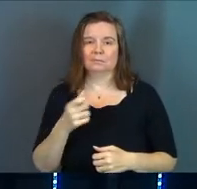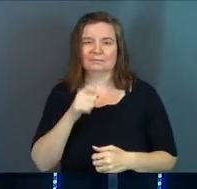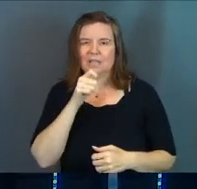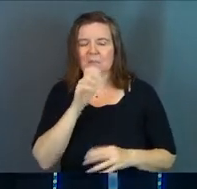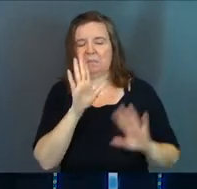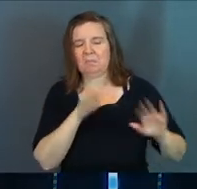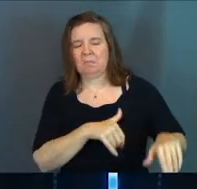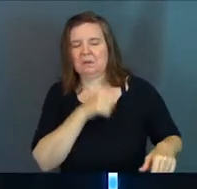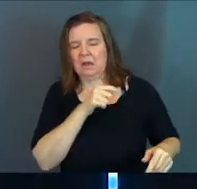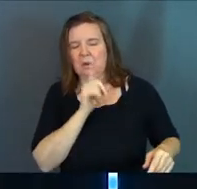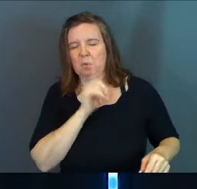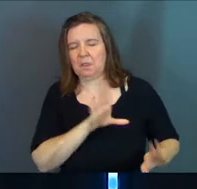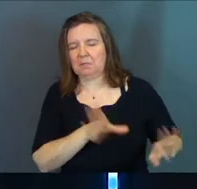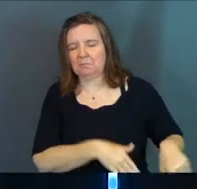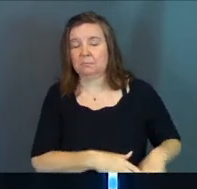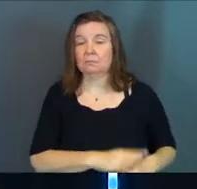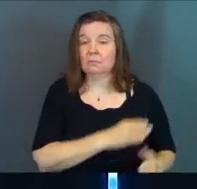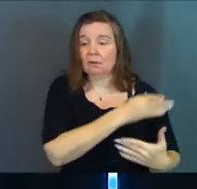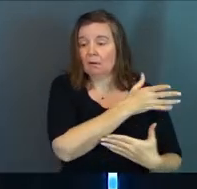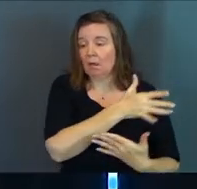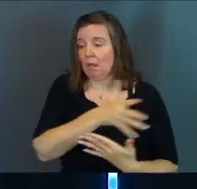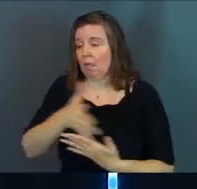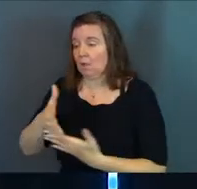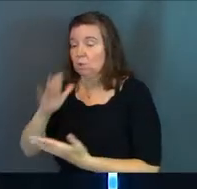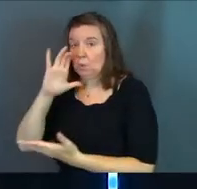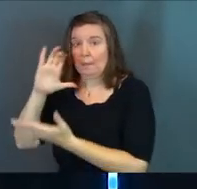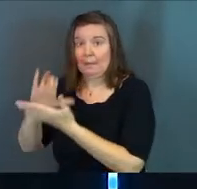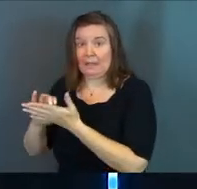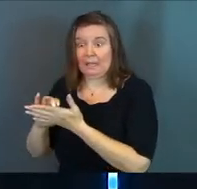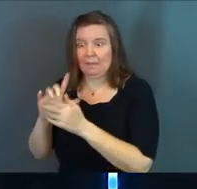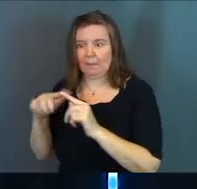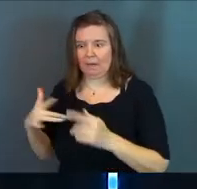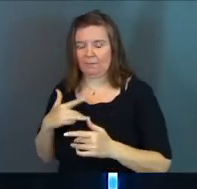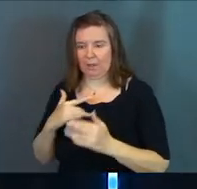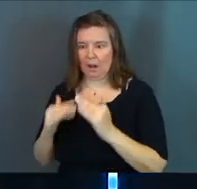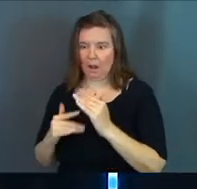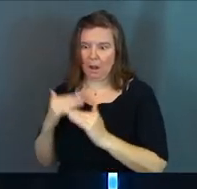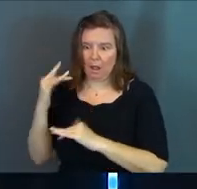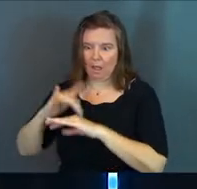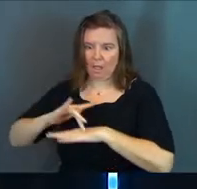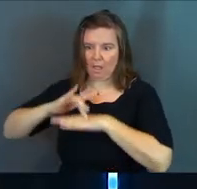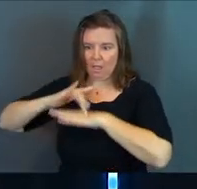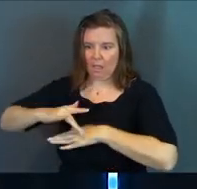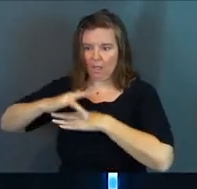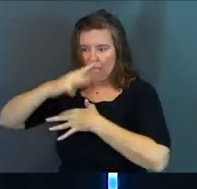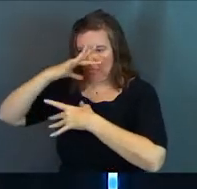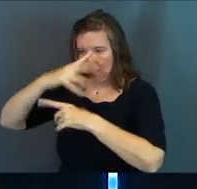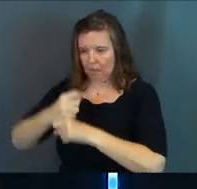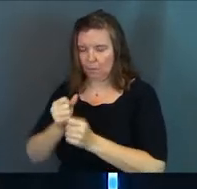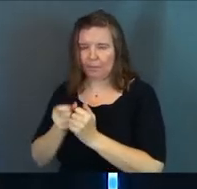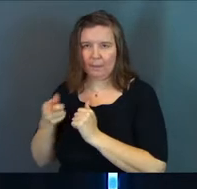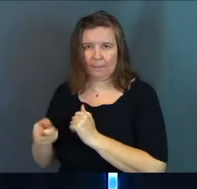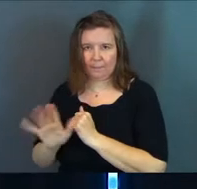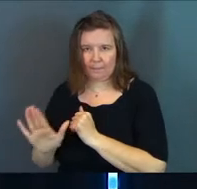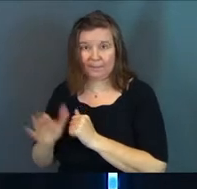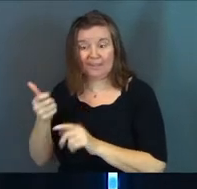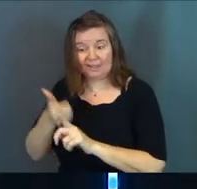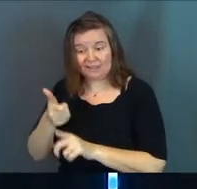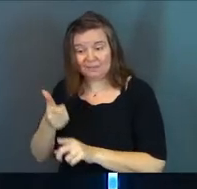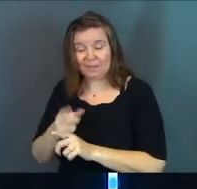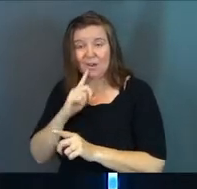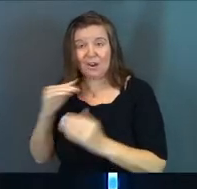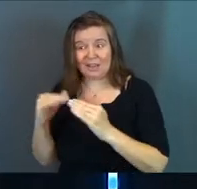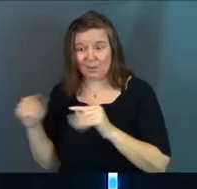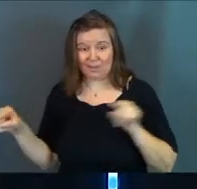existence. The other is to believe and to feel an excessive and unhealthy interest in them. They themselves